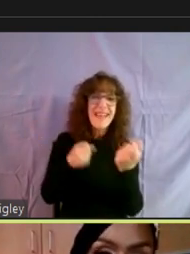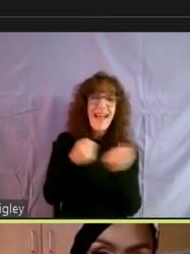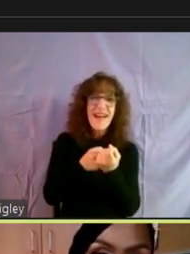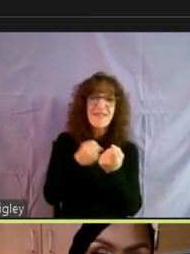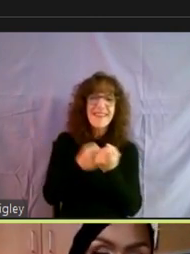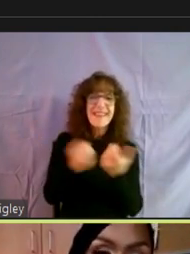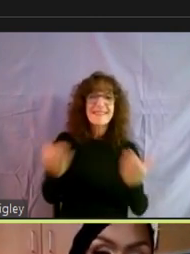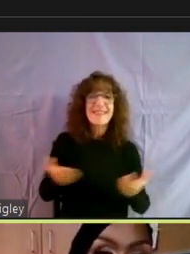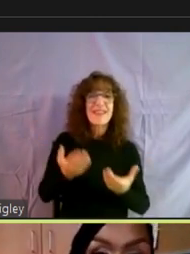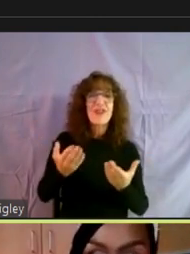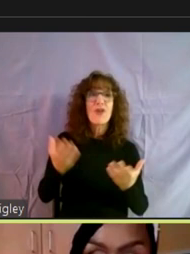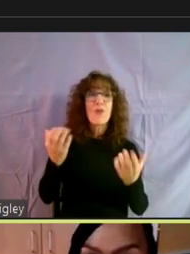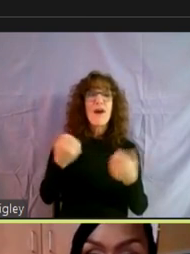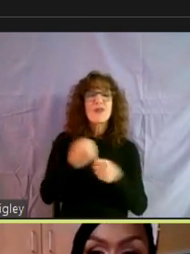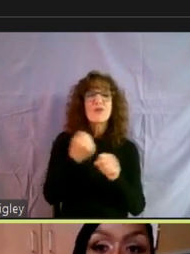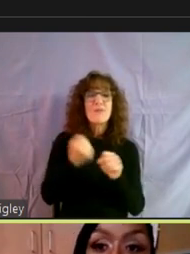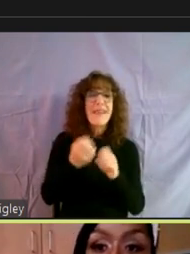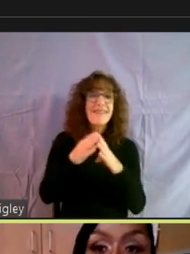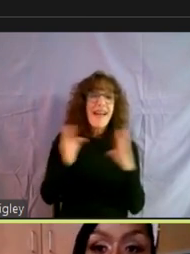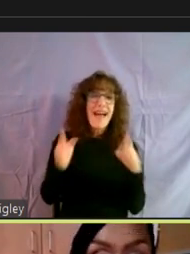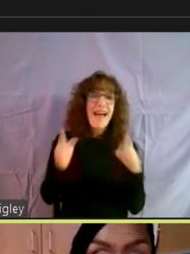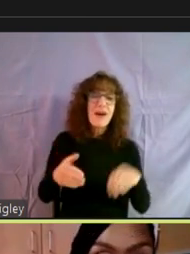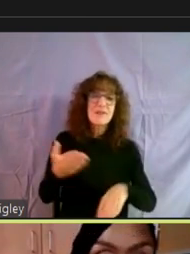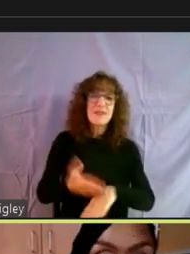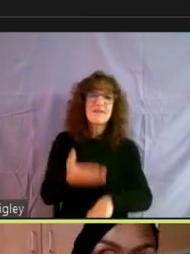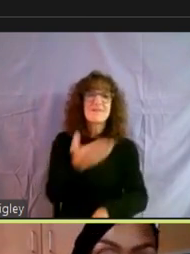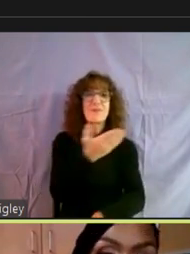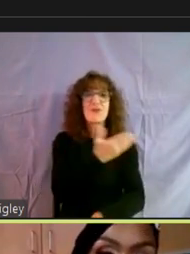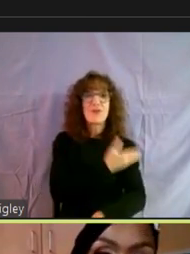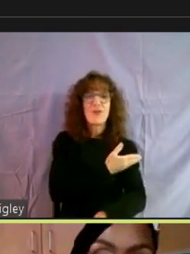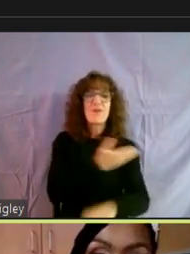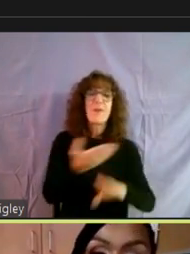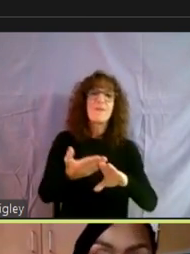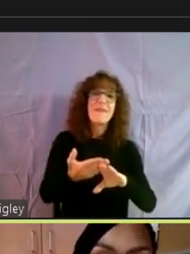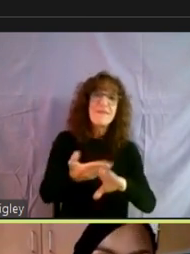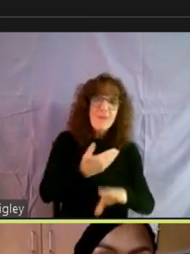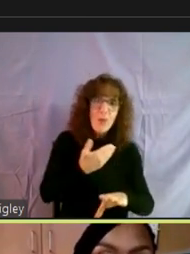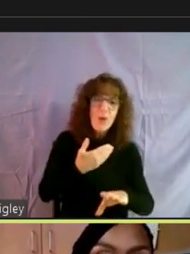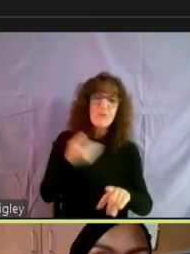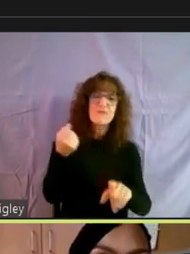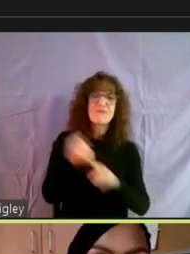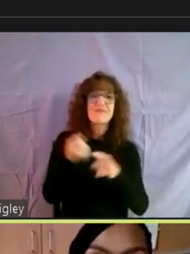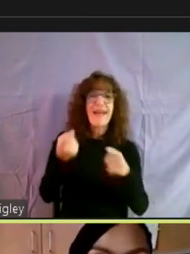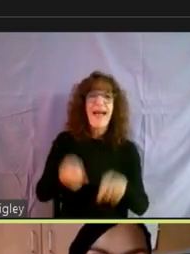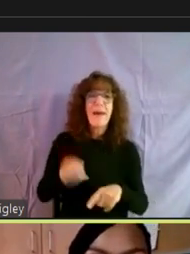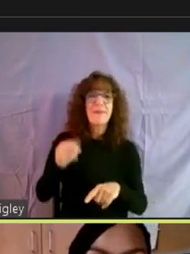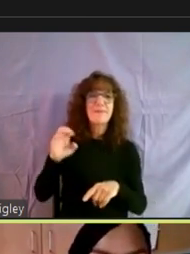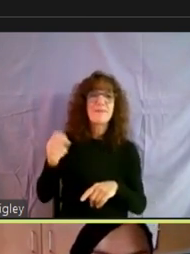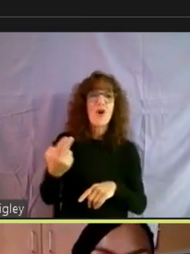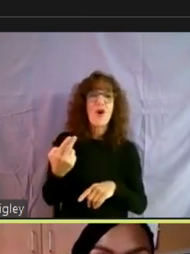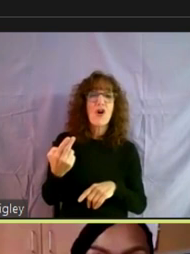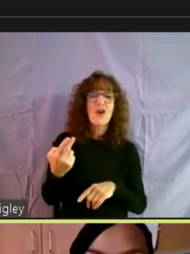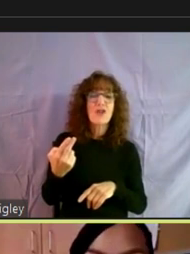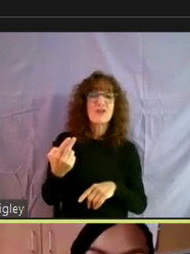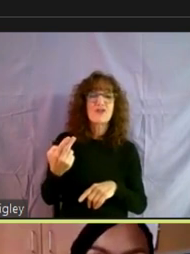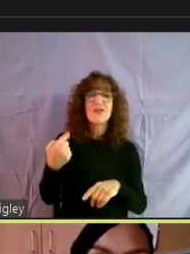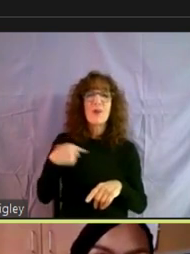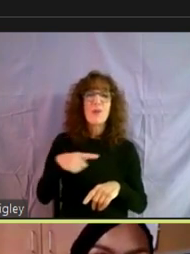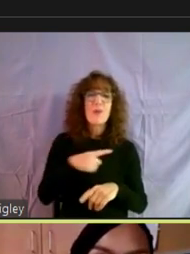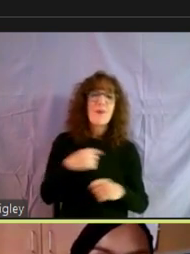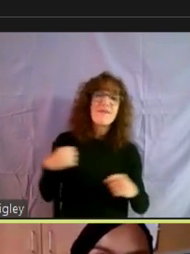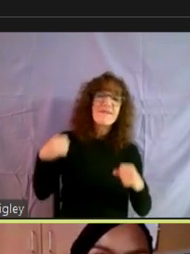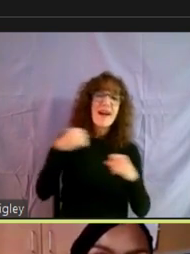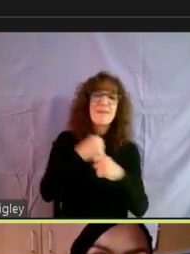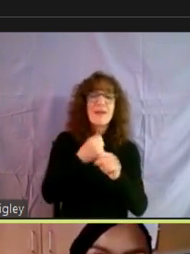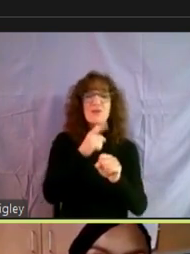who were looking to make our housing better before we entered into this in March. We want, we were all fighting, you know, the good fight to make